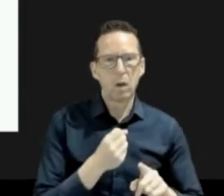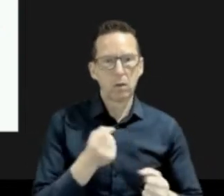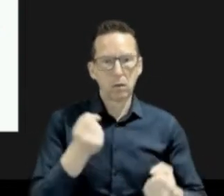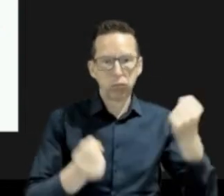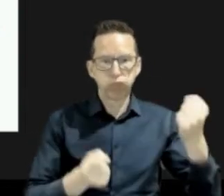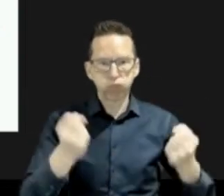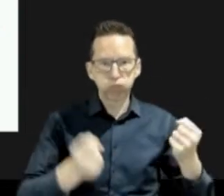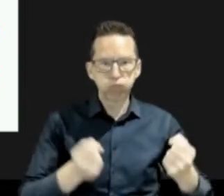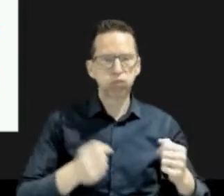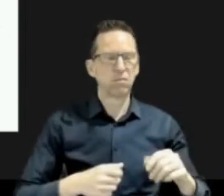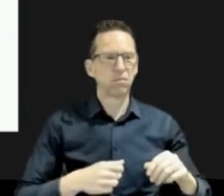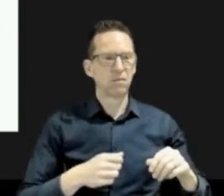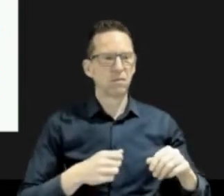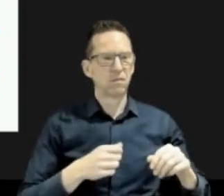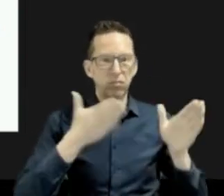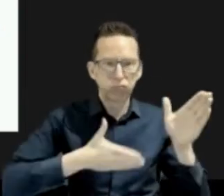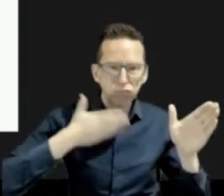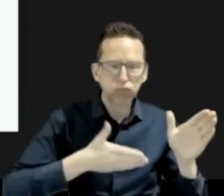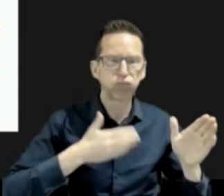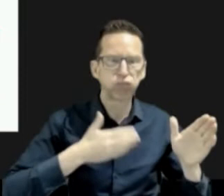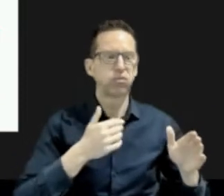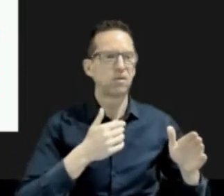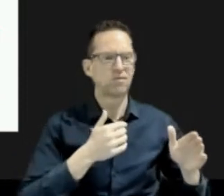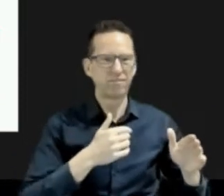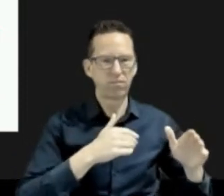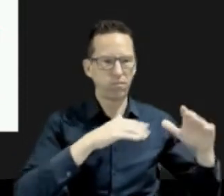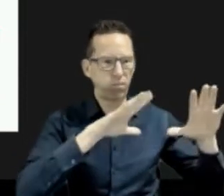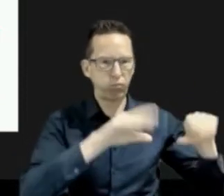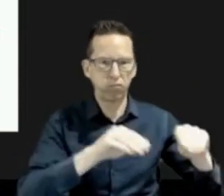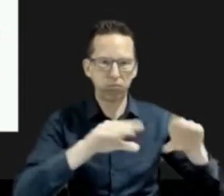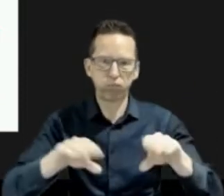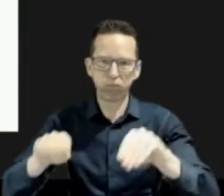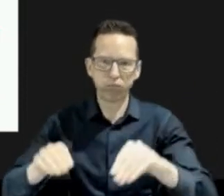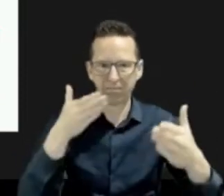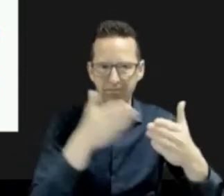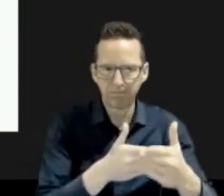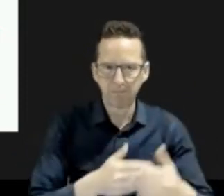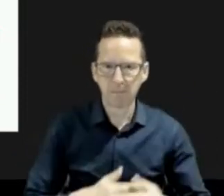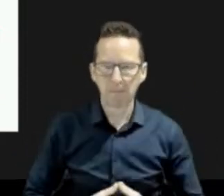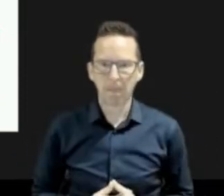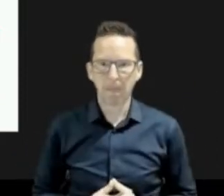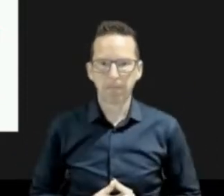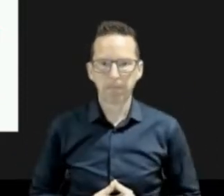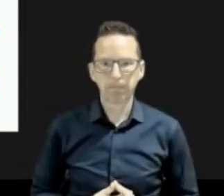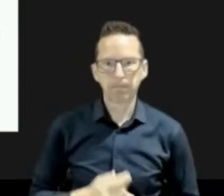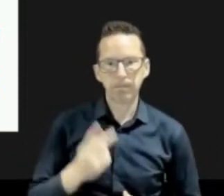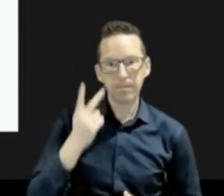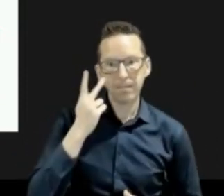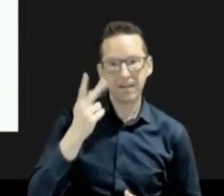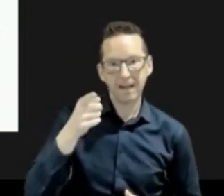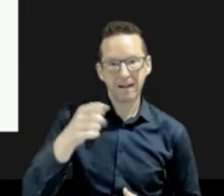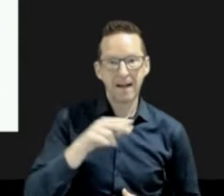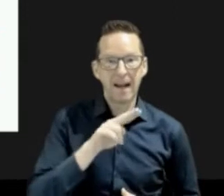highways and damaging rail lines. And from this image from NASA, we can see the spread of wildfire smoke causing